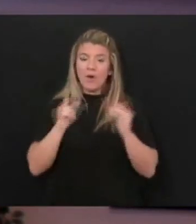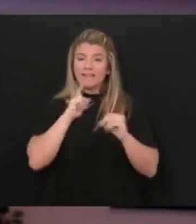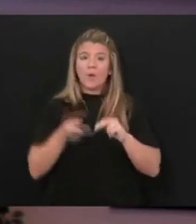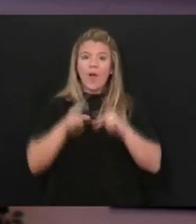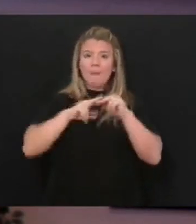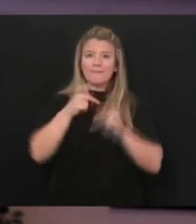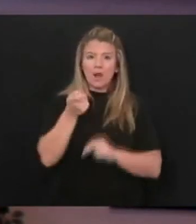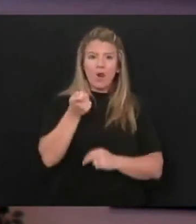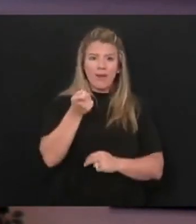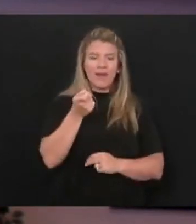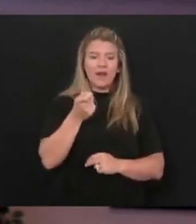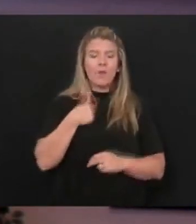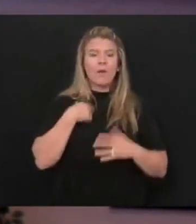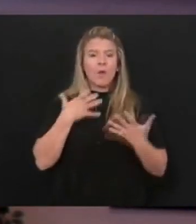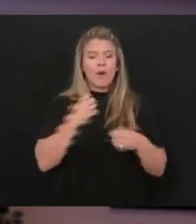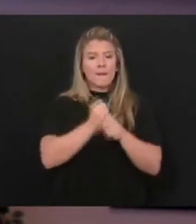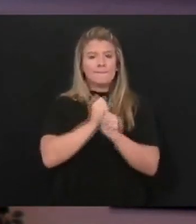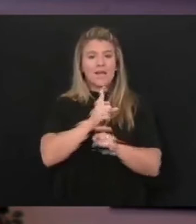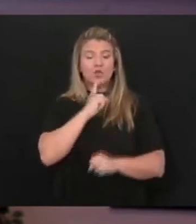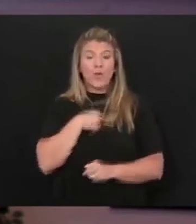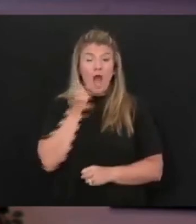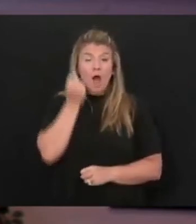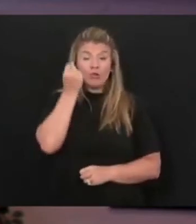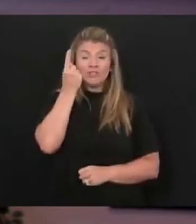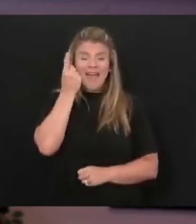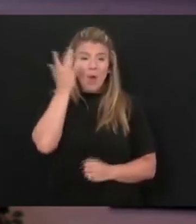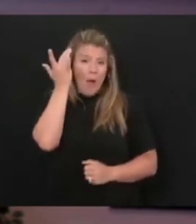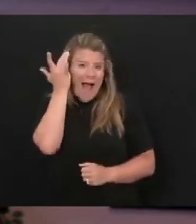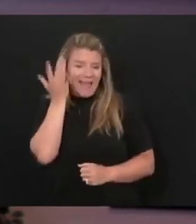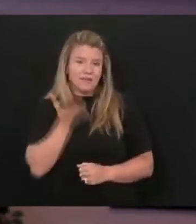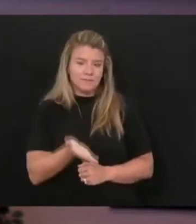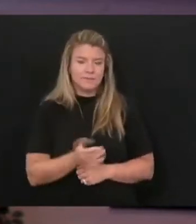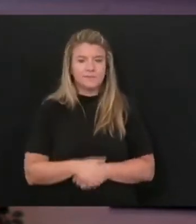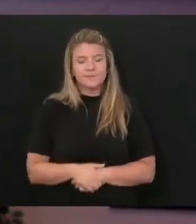to make sure that we understand what's exactly going on.